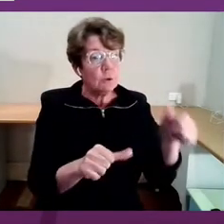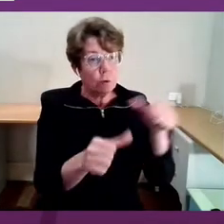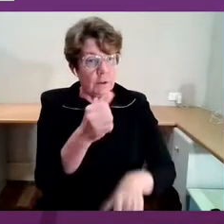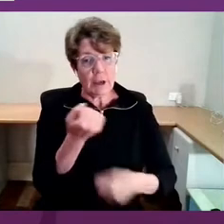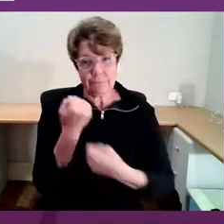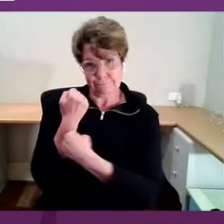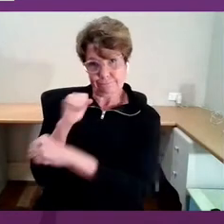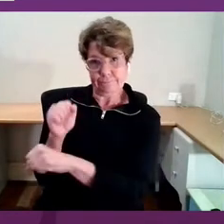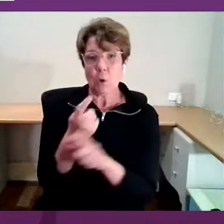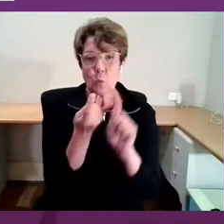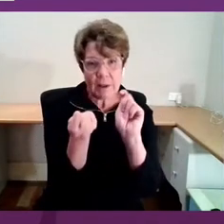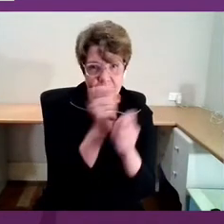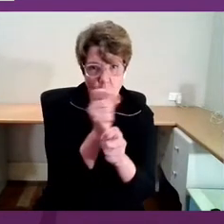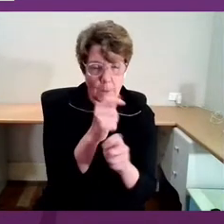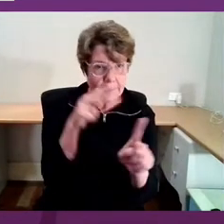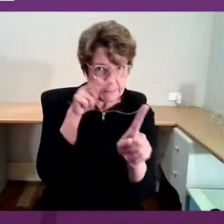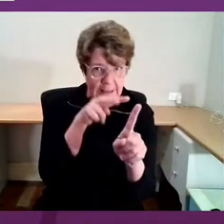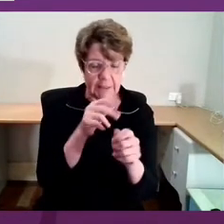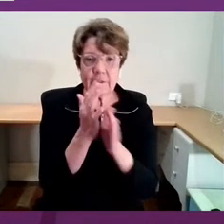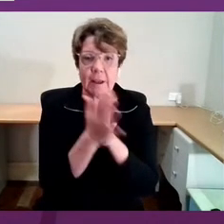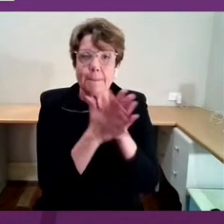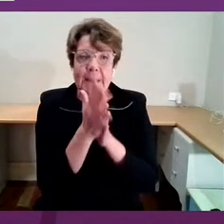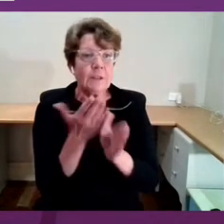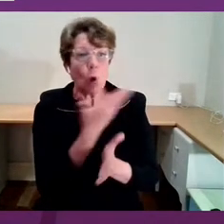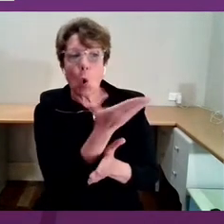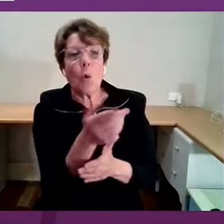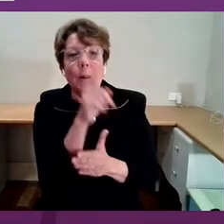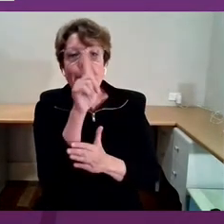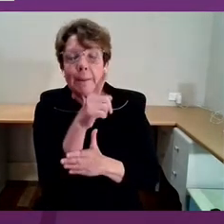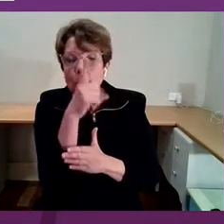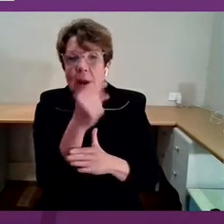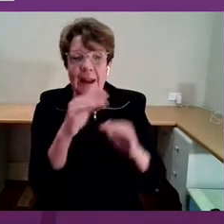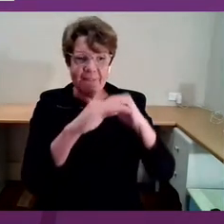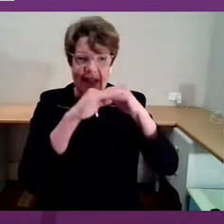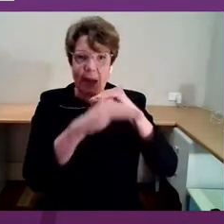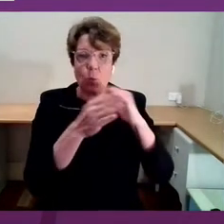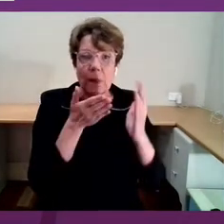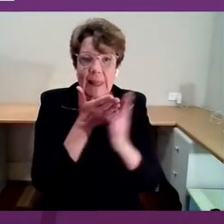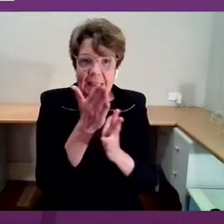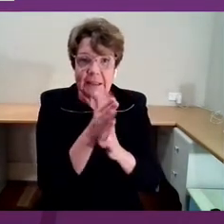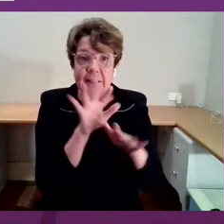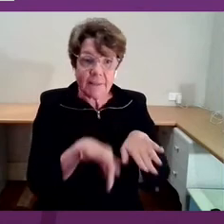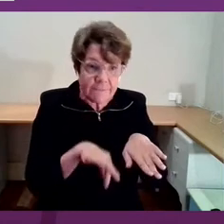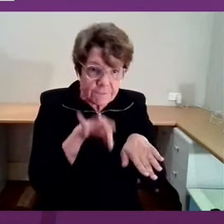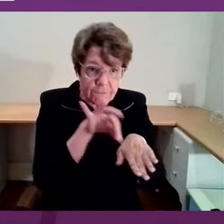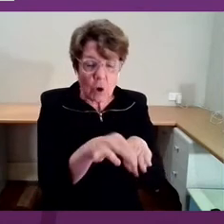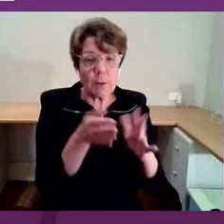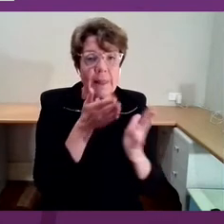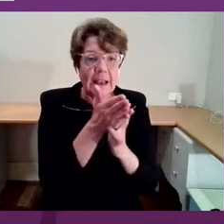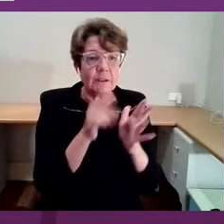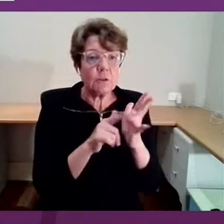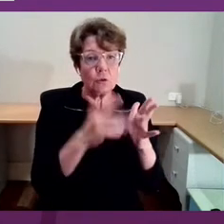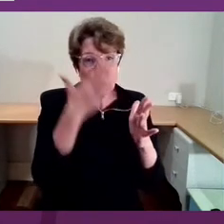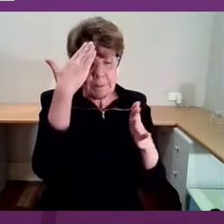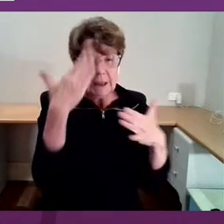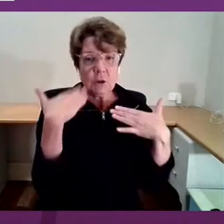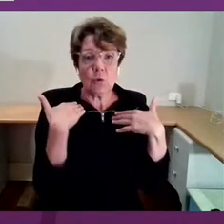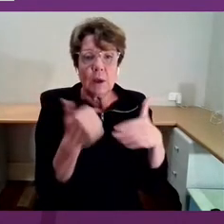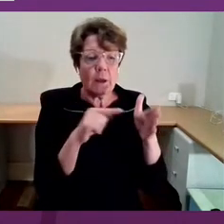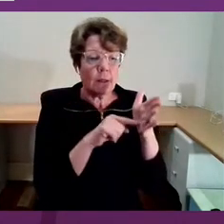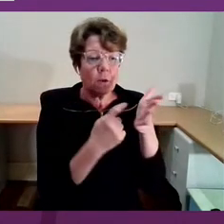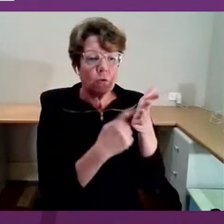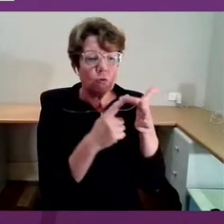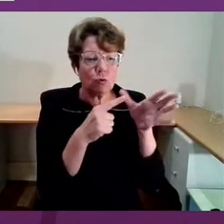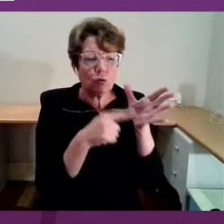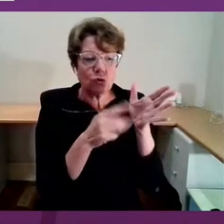is it's also about ensuring that all people can have equal access, affordable access to mental health treatment, care and support. That's